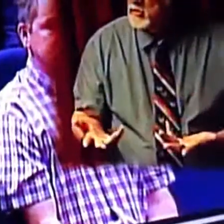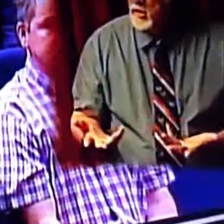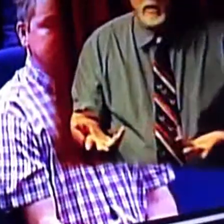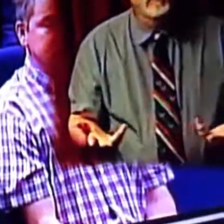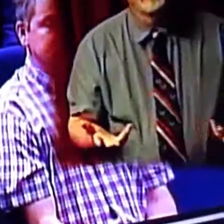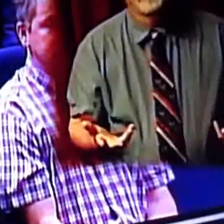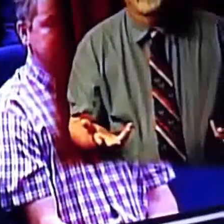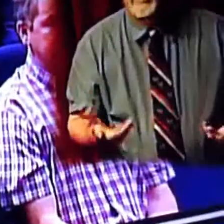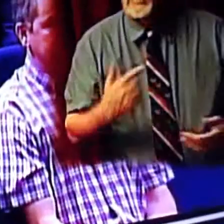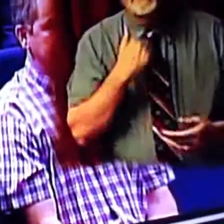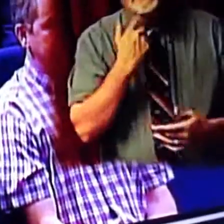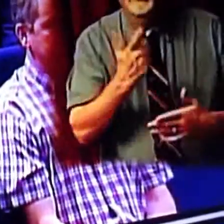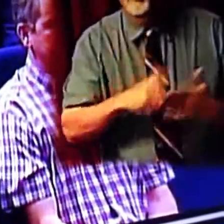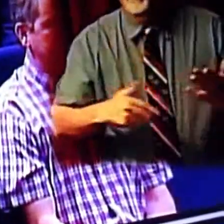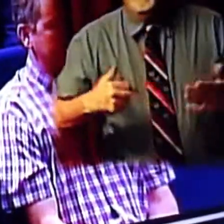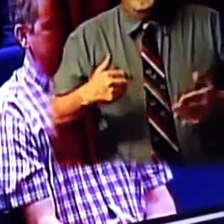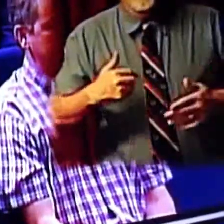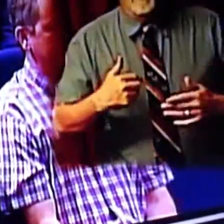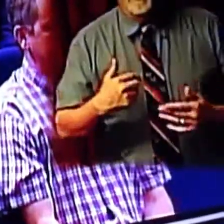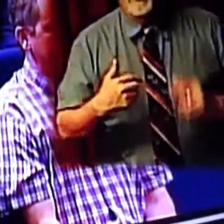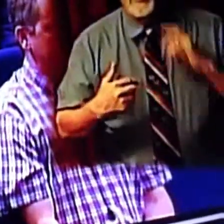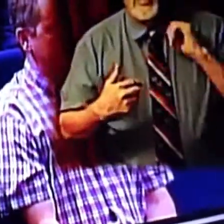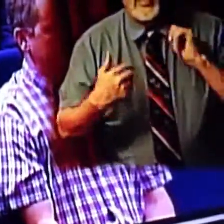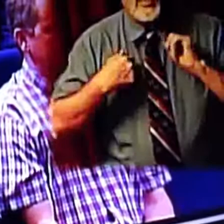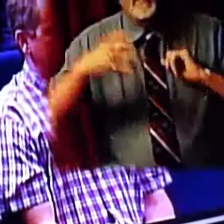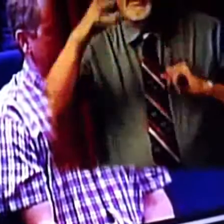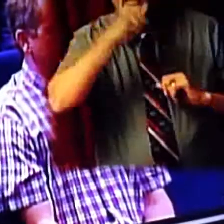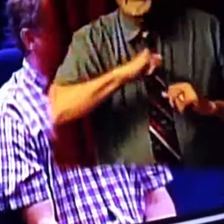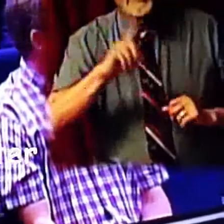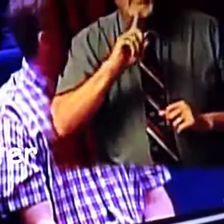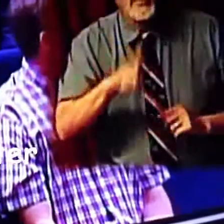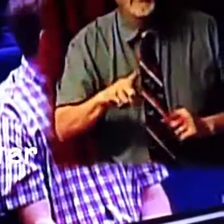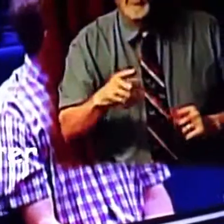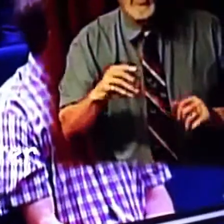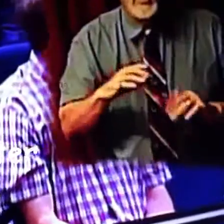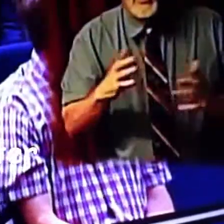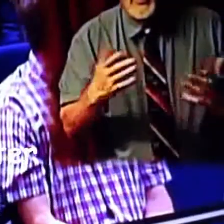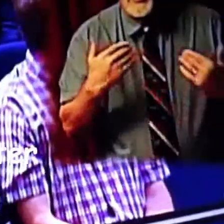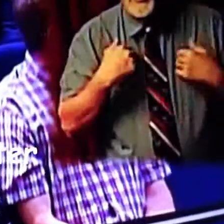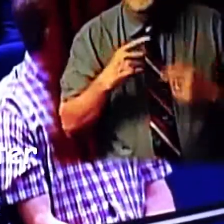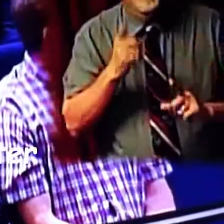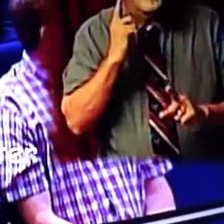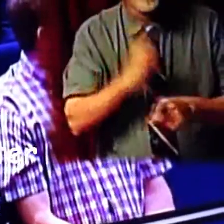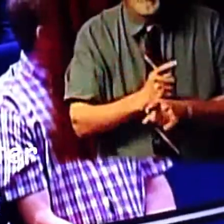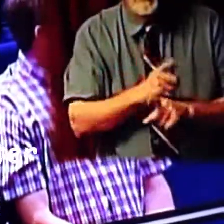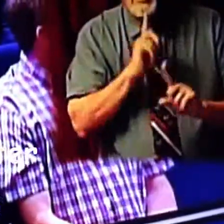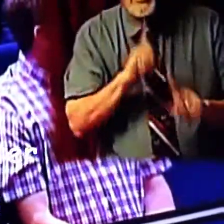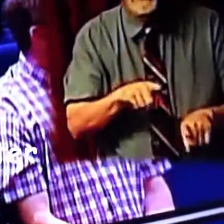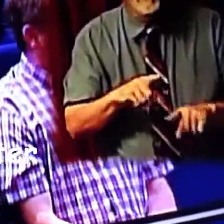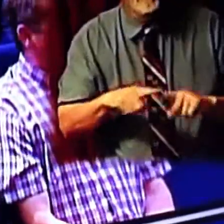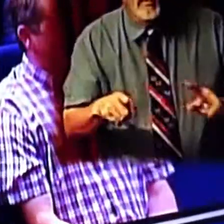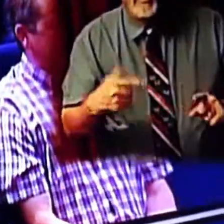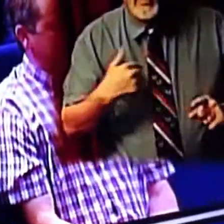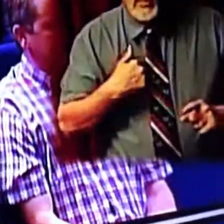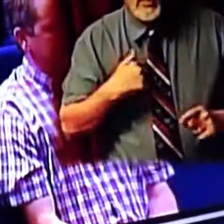I'm just telling you what I'm guessing the answer to that is. I don't have the answer to that, but I